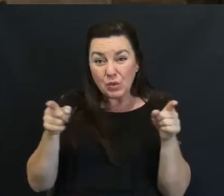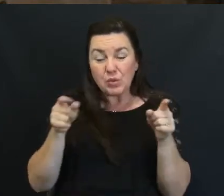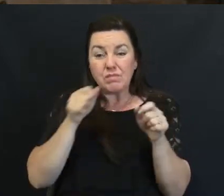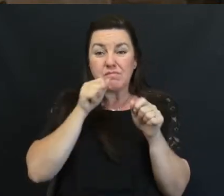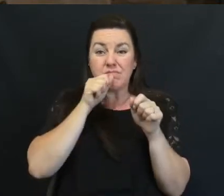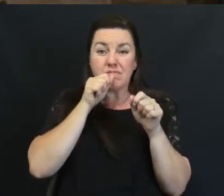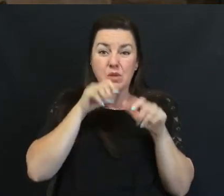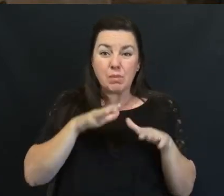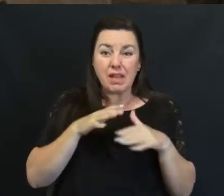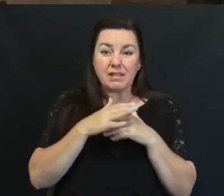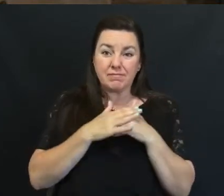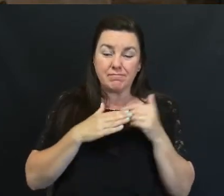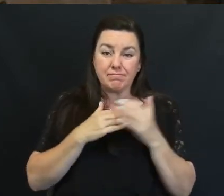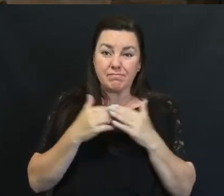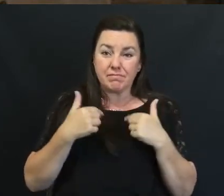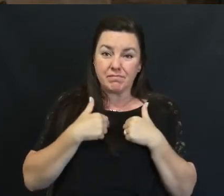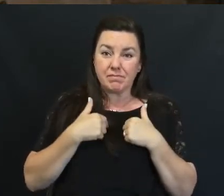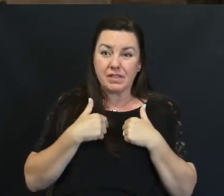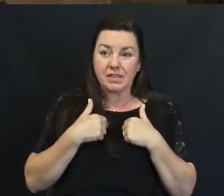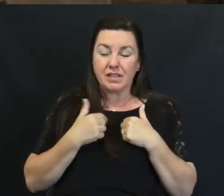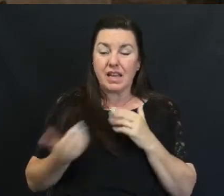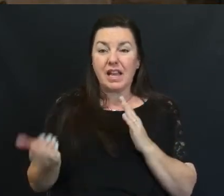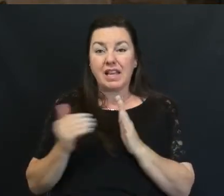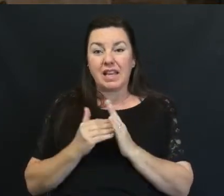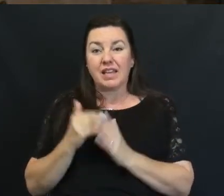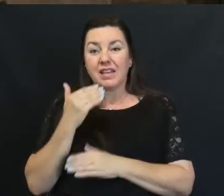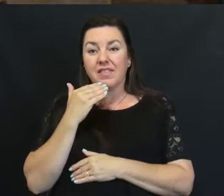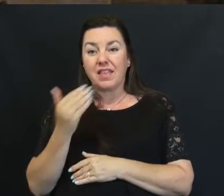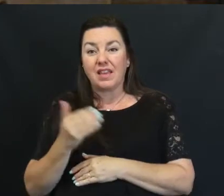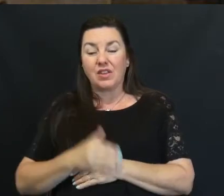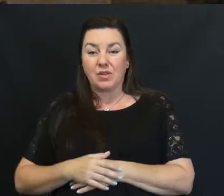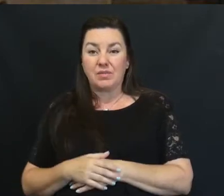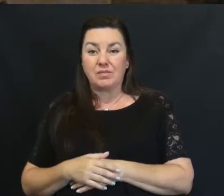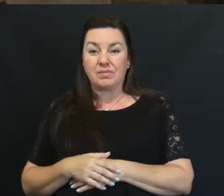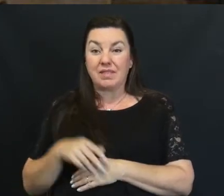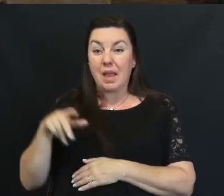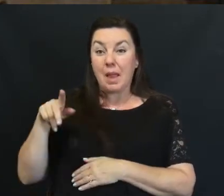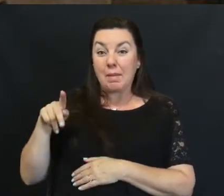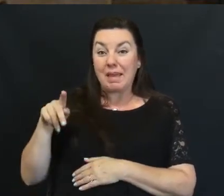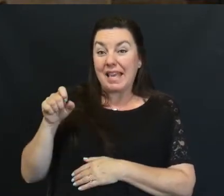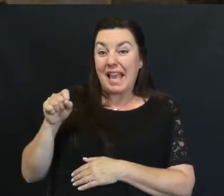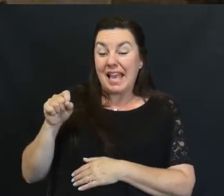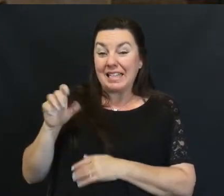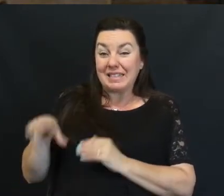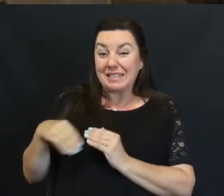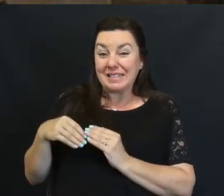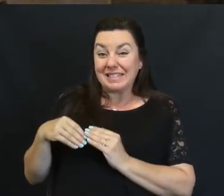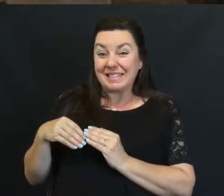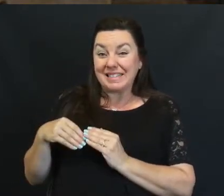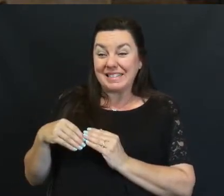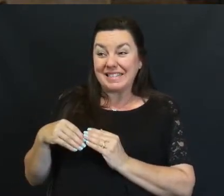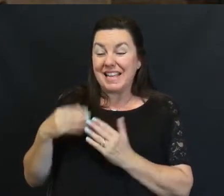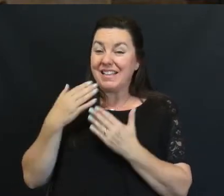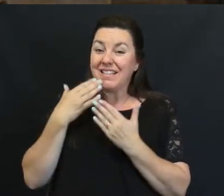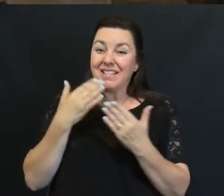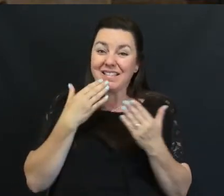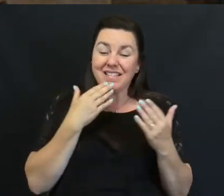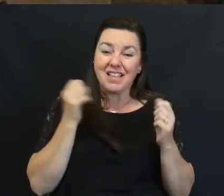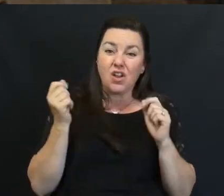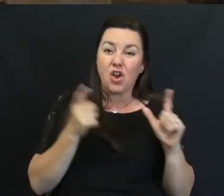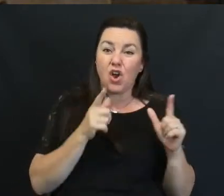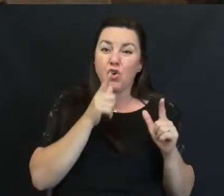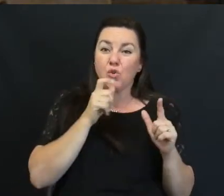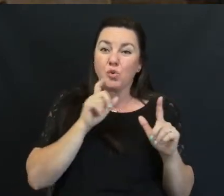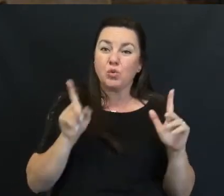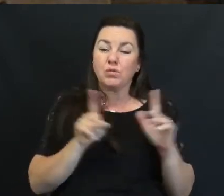bless and comfort me Again, thank you P.S. I also wanted to thank all of you that attended